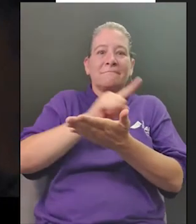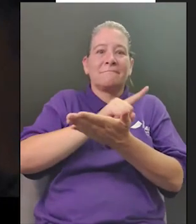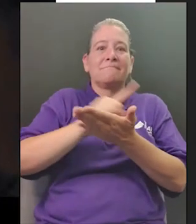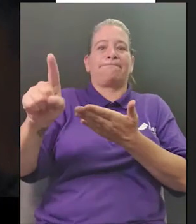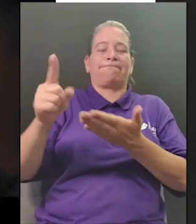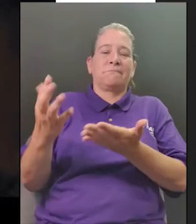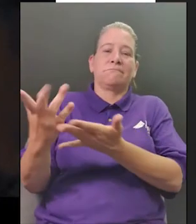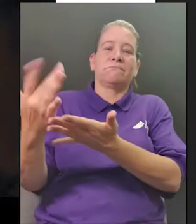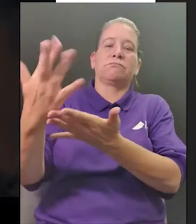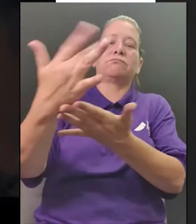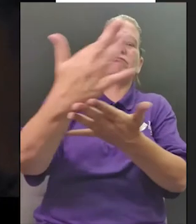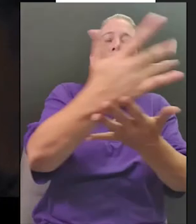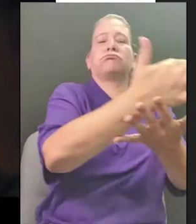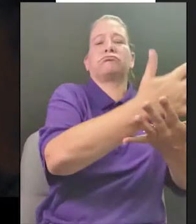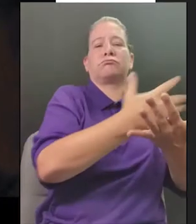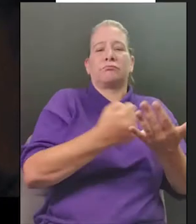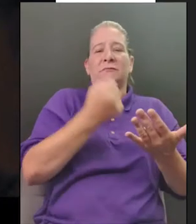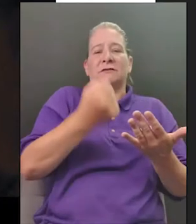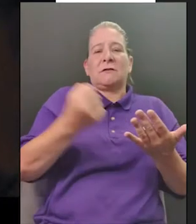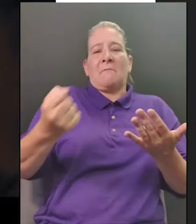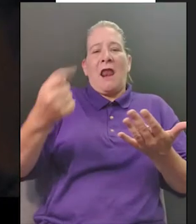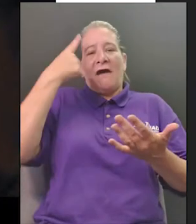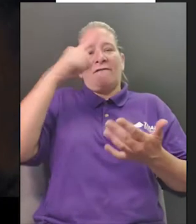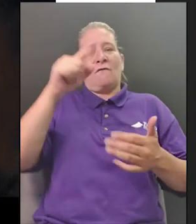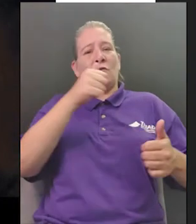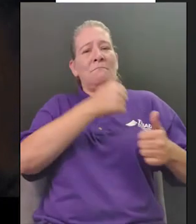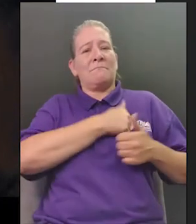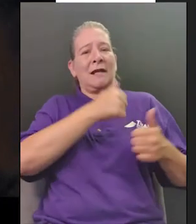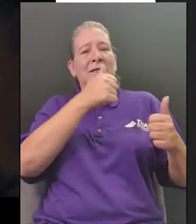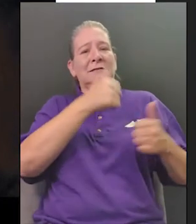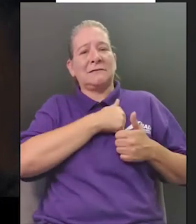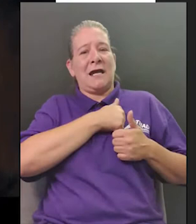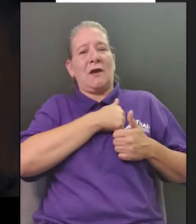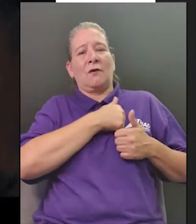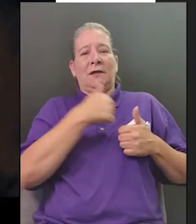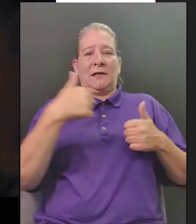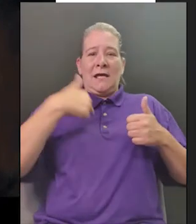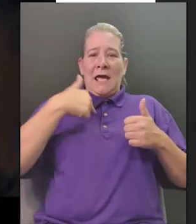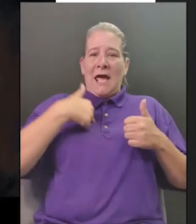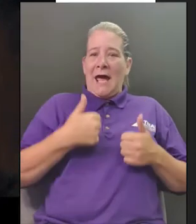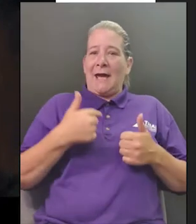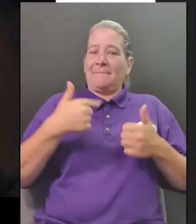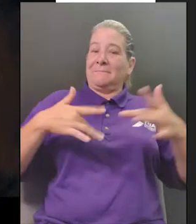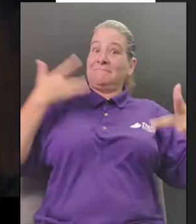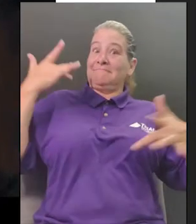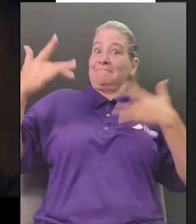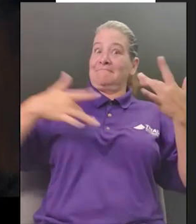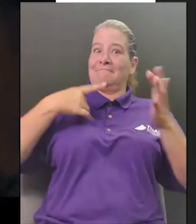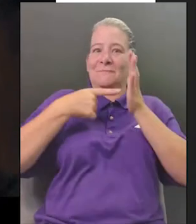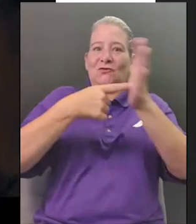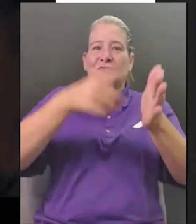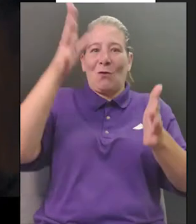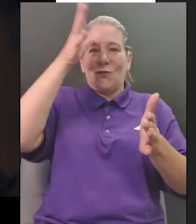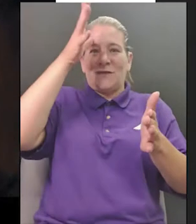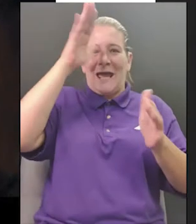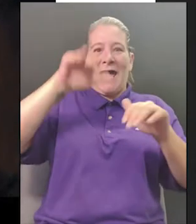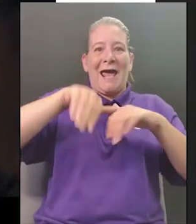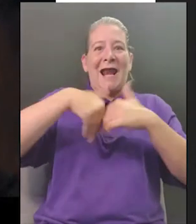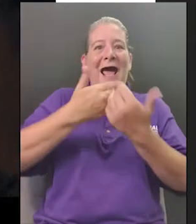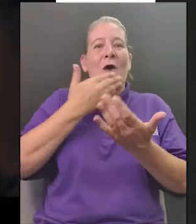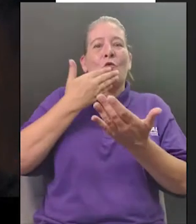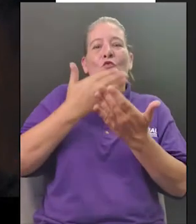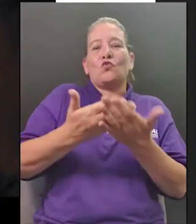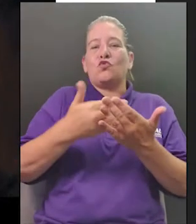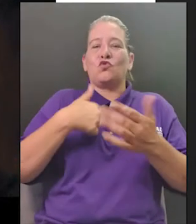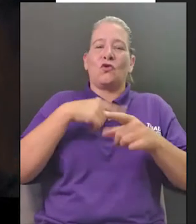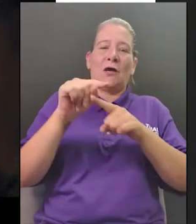has been gone all these weeks in search of supplies for his militia tonight he will finally be home